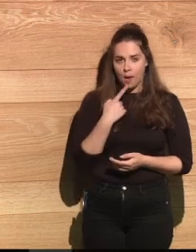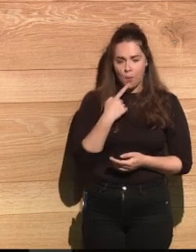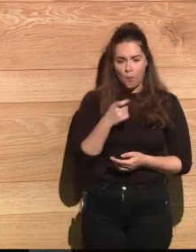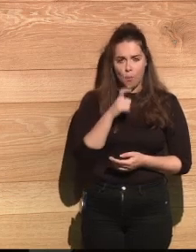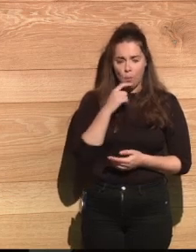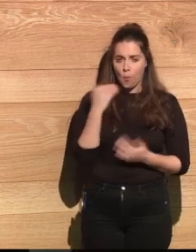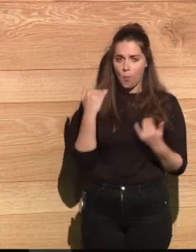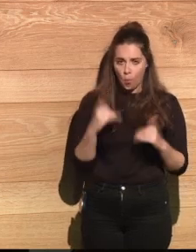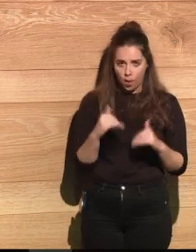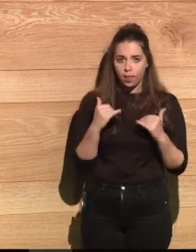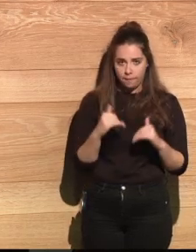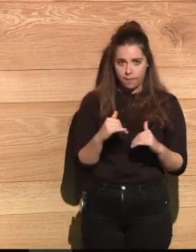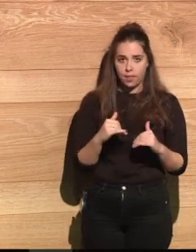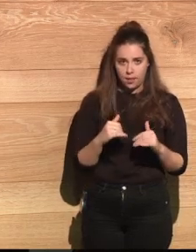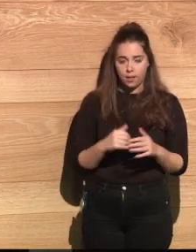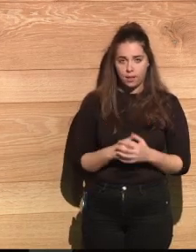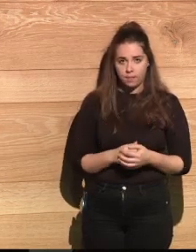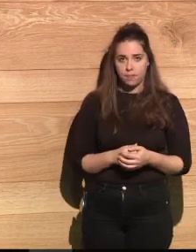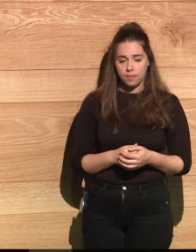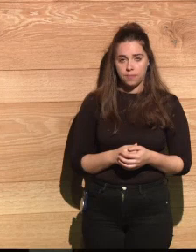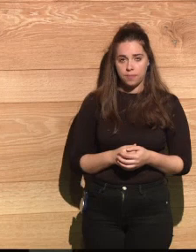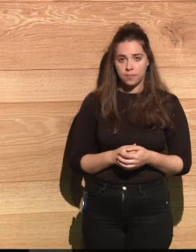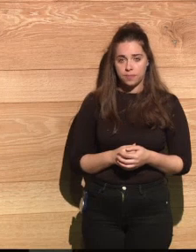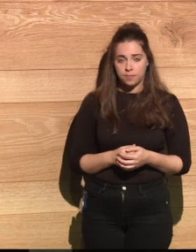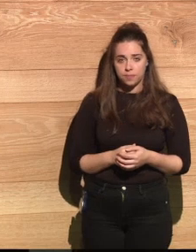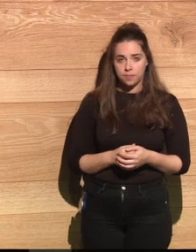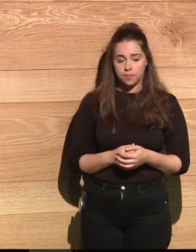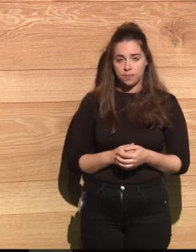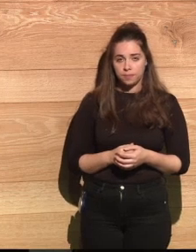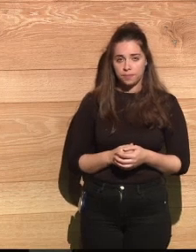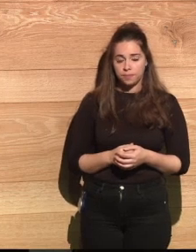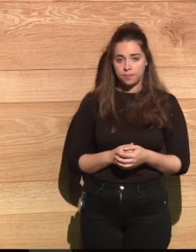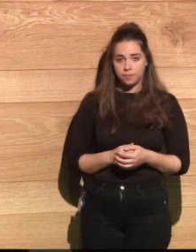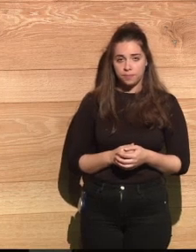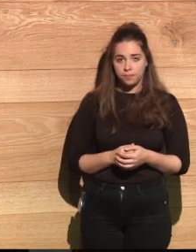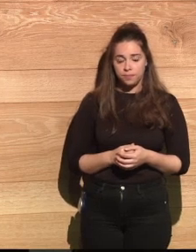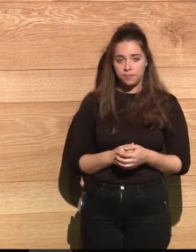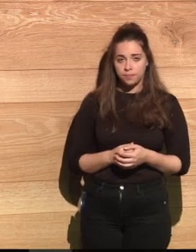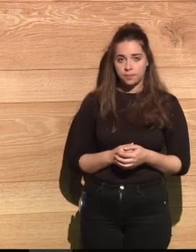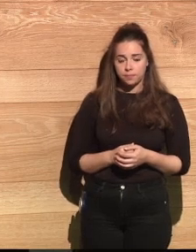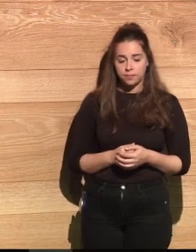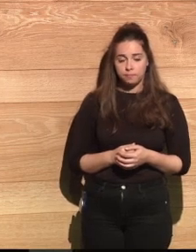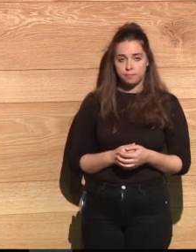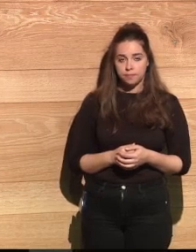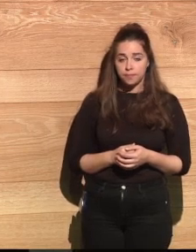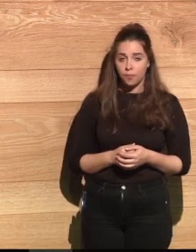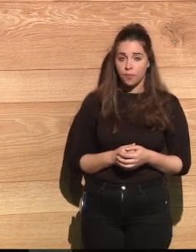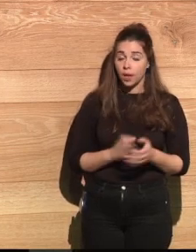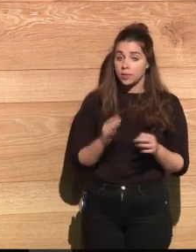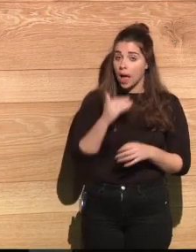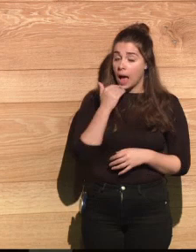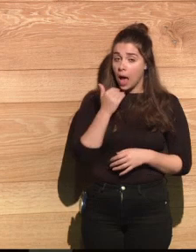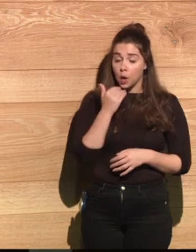It's a touchy question, shall I say, or something I find extremely difficult.